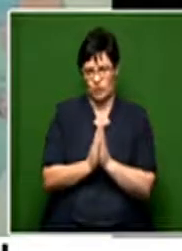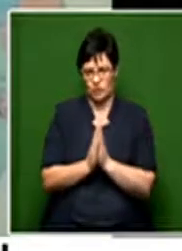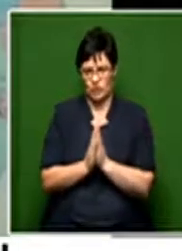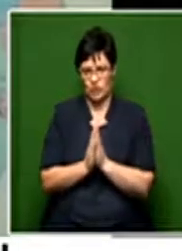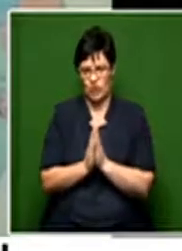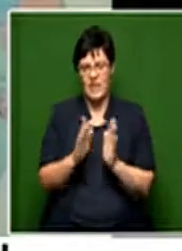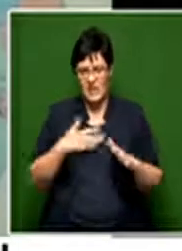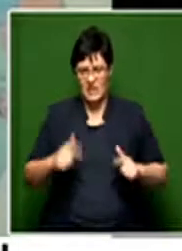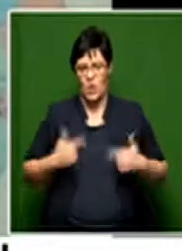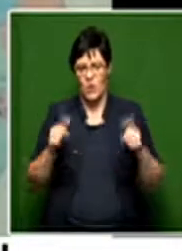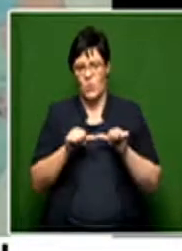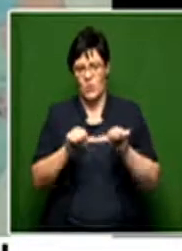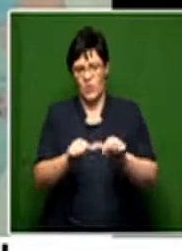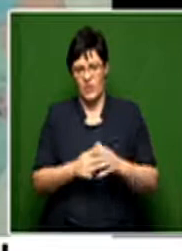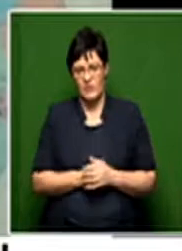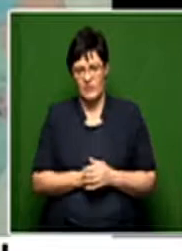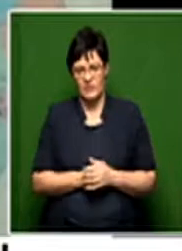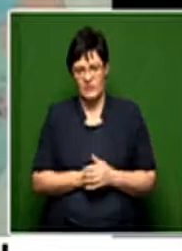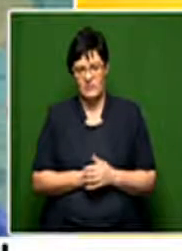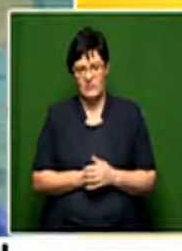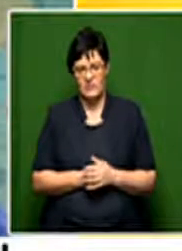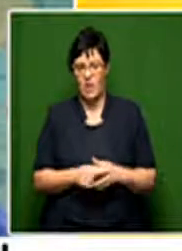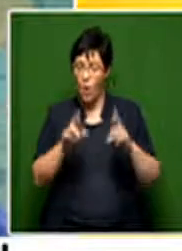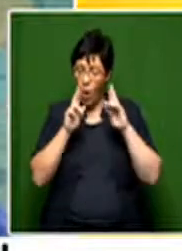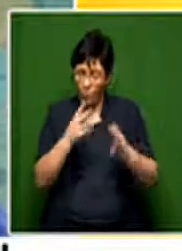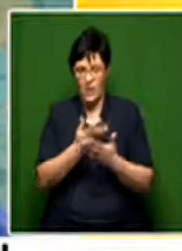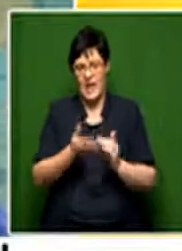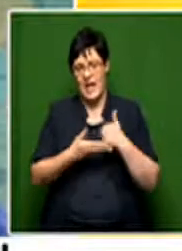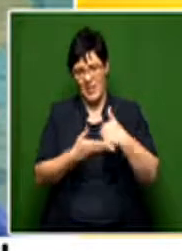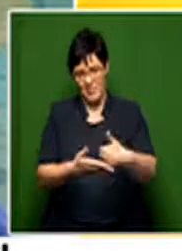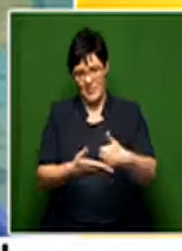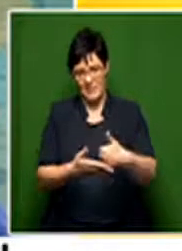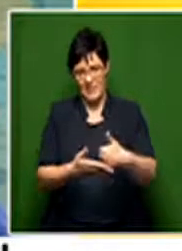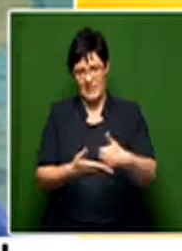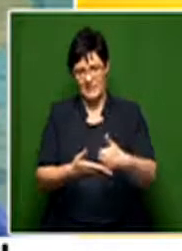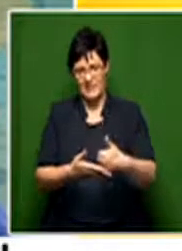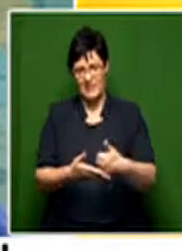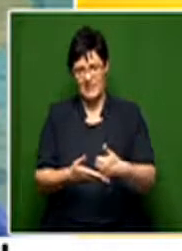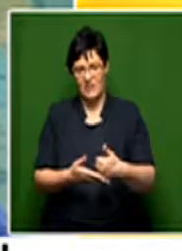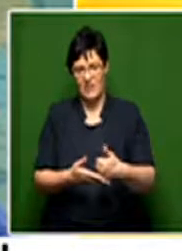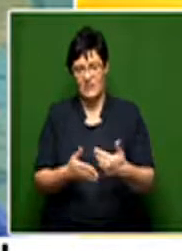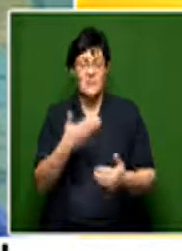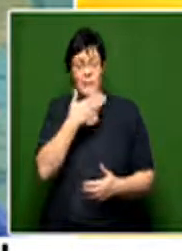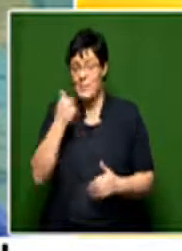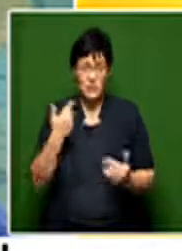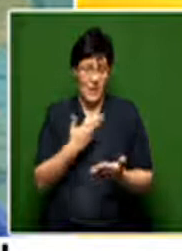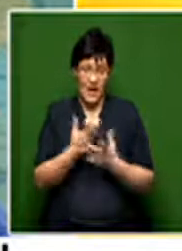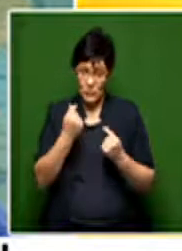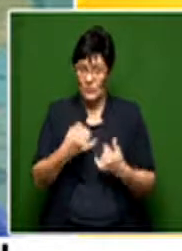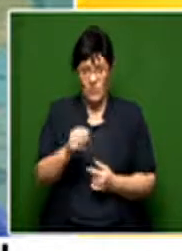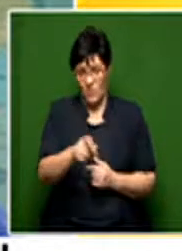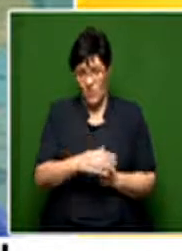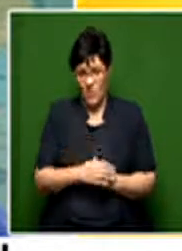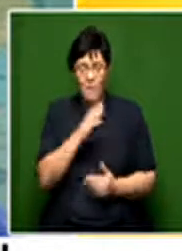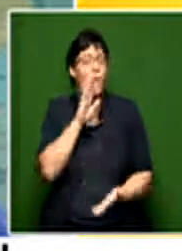that's how I survive. Yeah. I hope we help you. And it's the most, the best that we can do for you. I